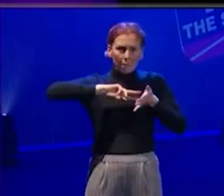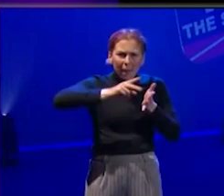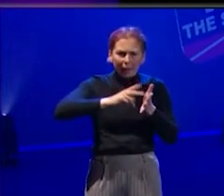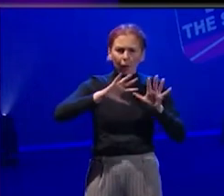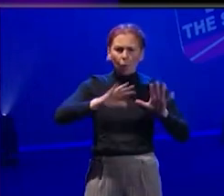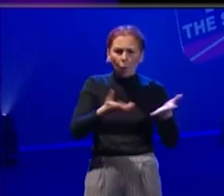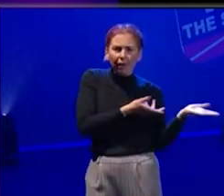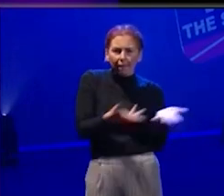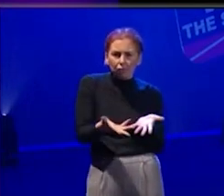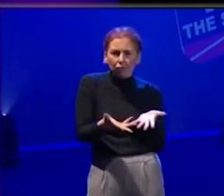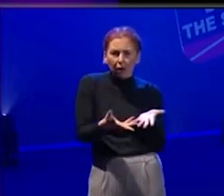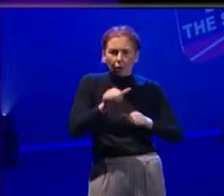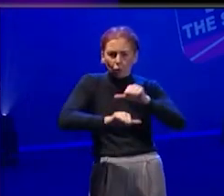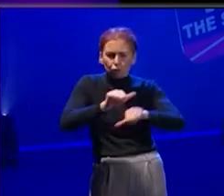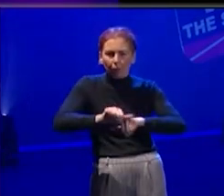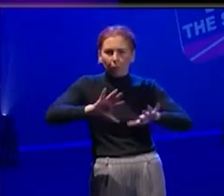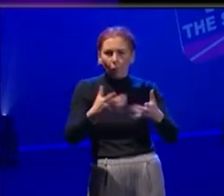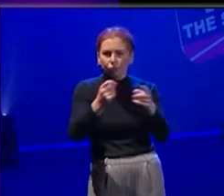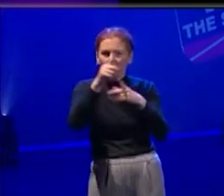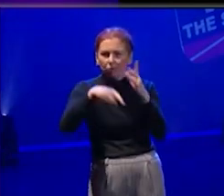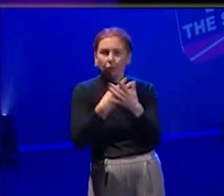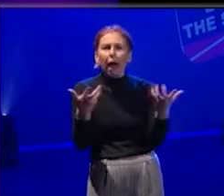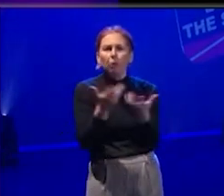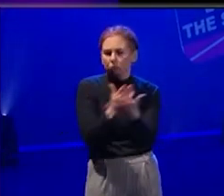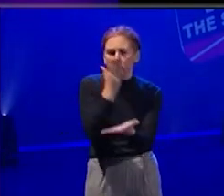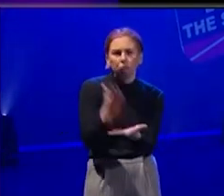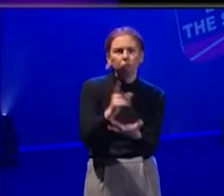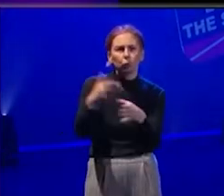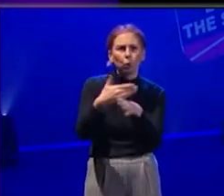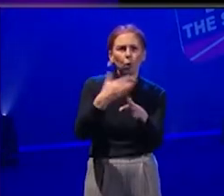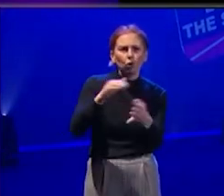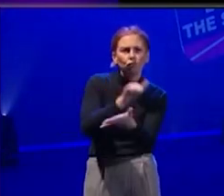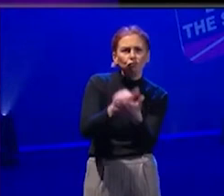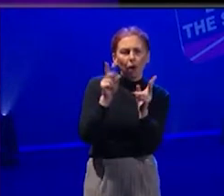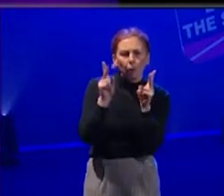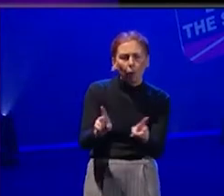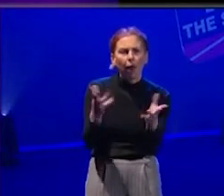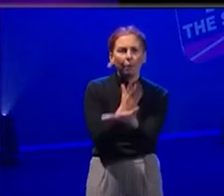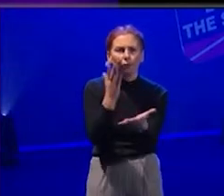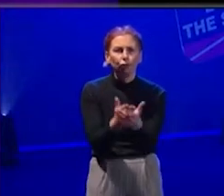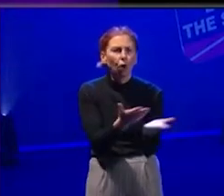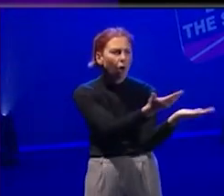initiative, how do you ensure you're working in the relevant way to include a group or community you're intending to target?